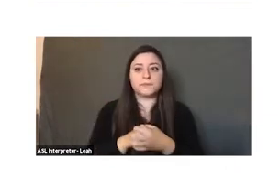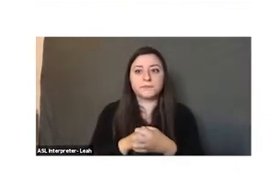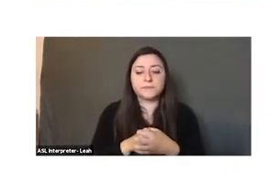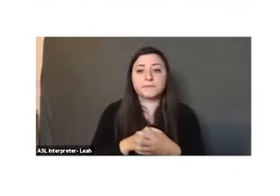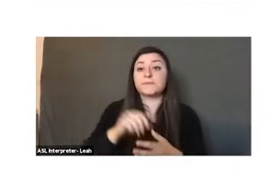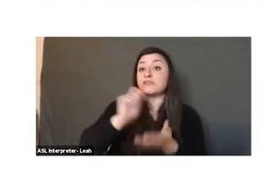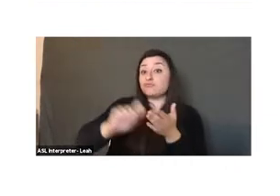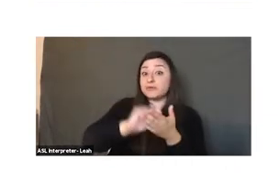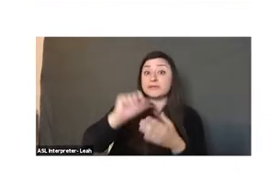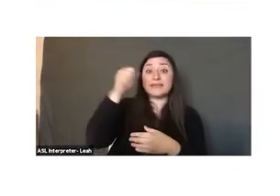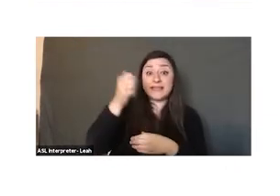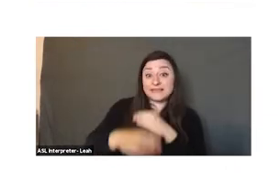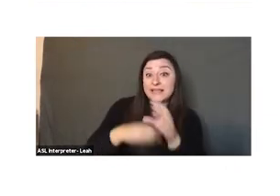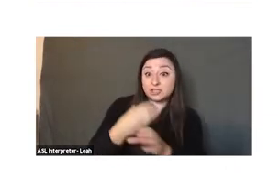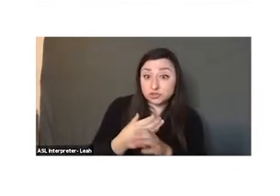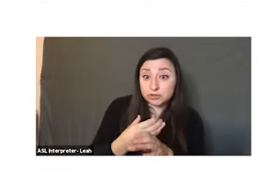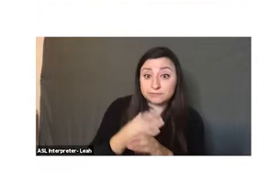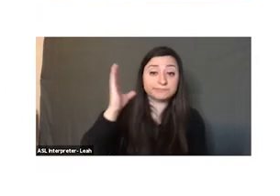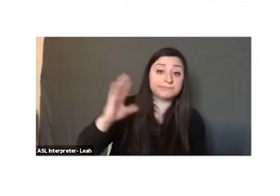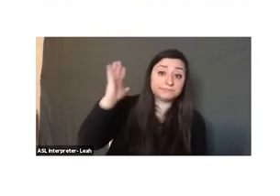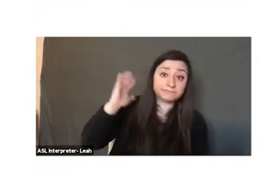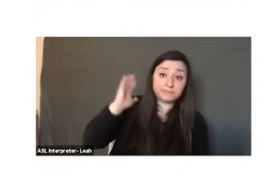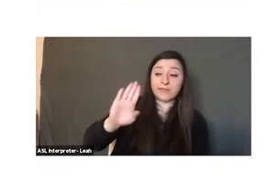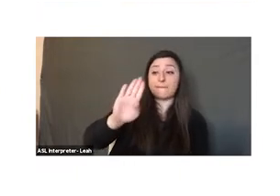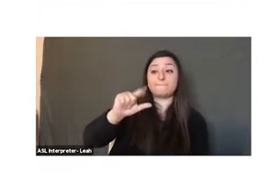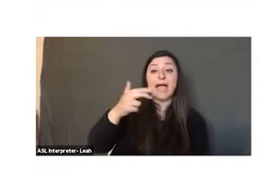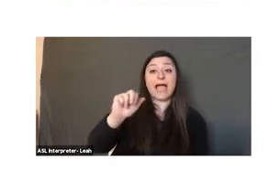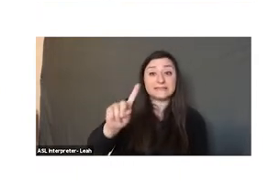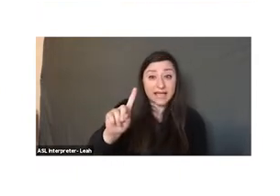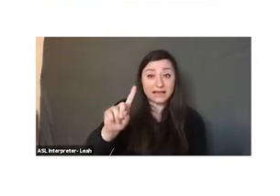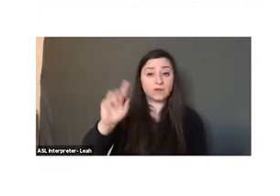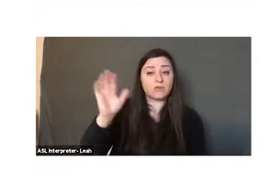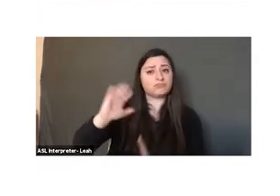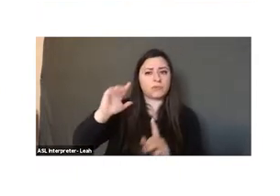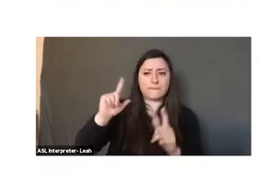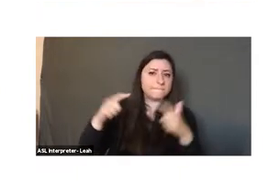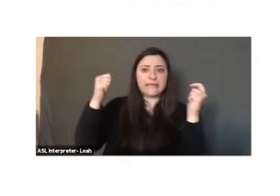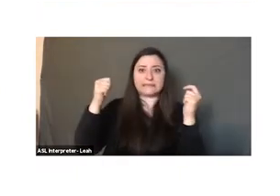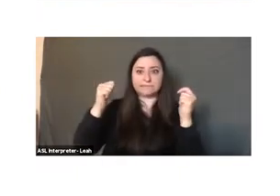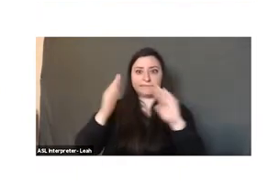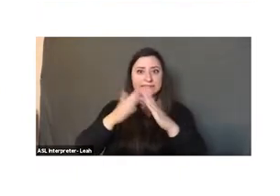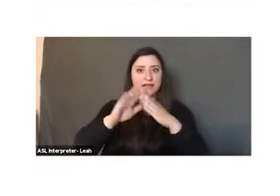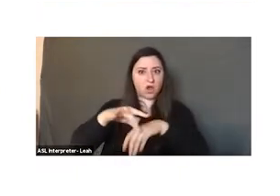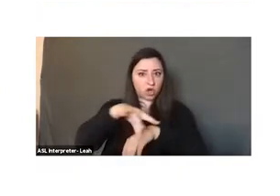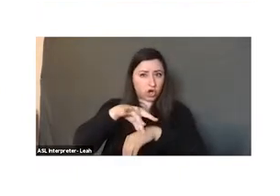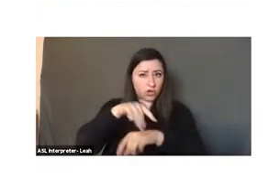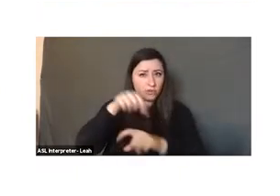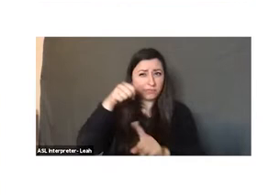Baghdad when back then Baghdad was the biggest city on earth. Its population was